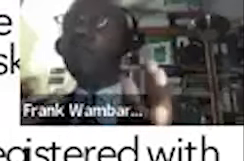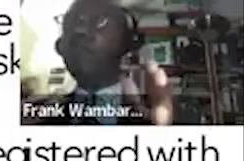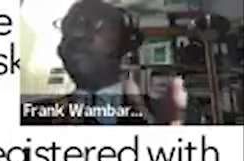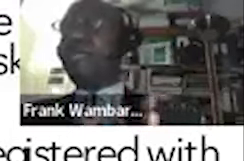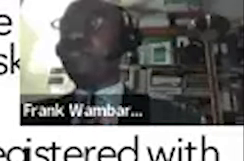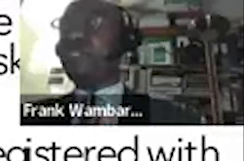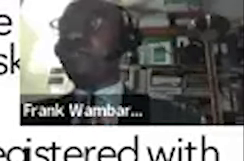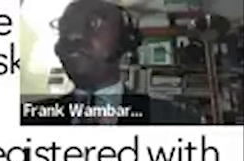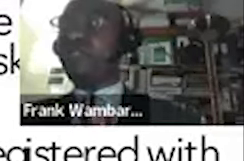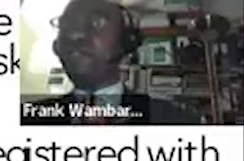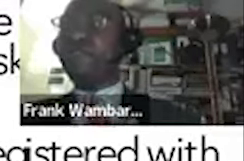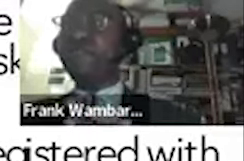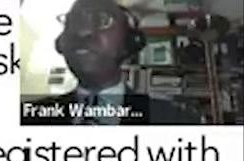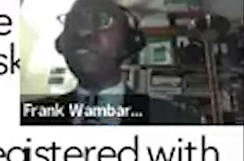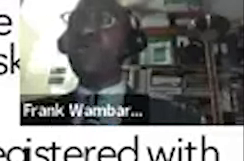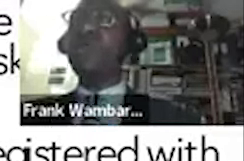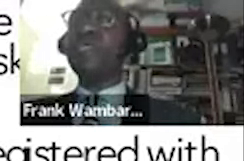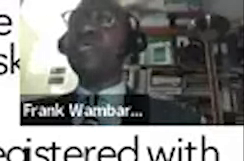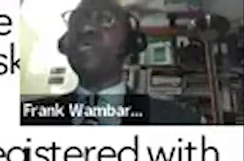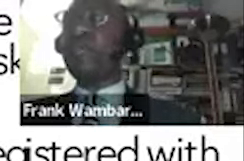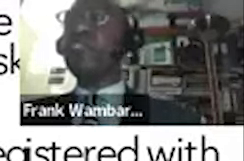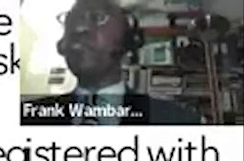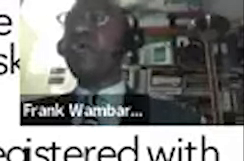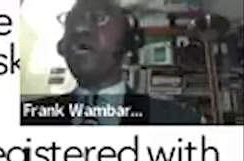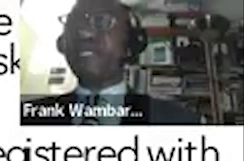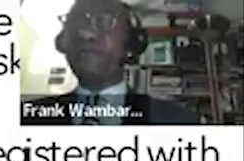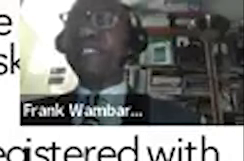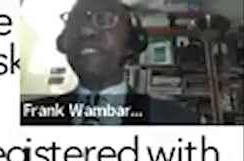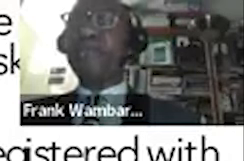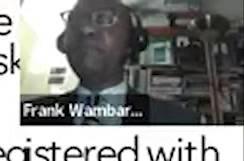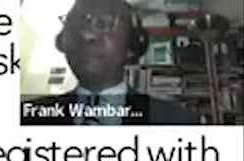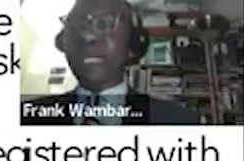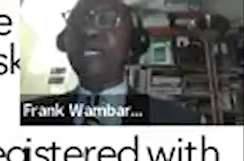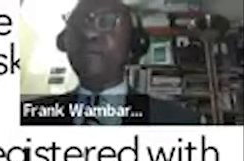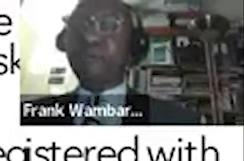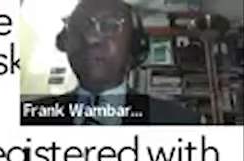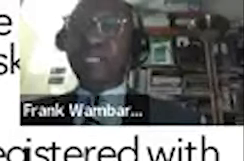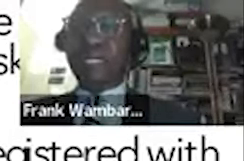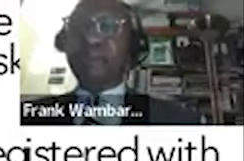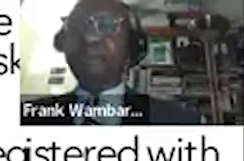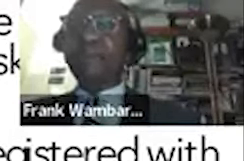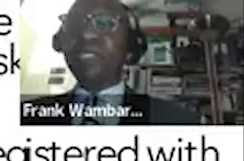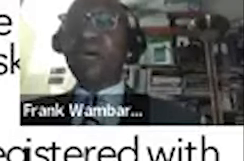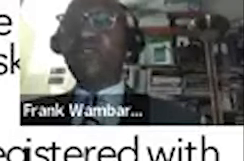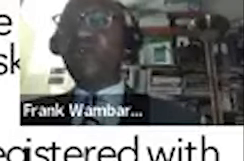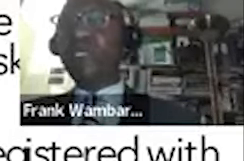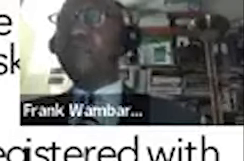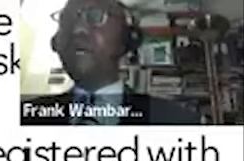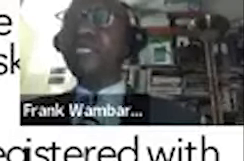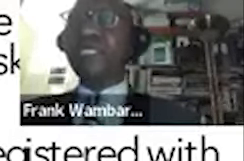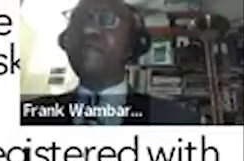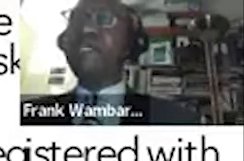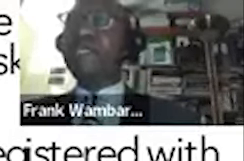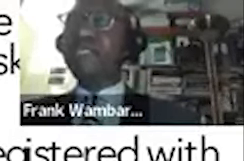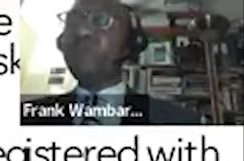uk market which i was looking for so it's very good to have a cv done properly and professionally of course